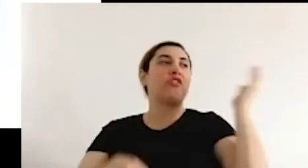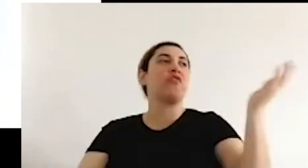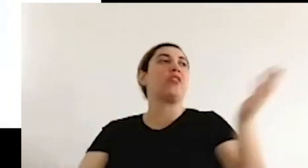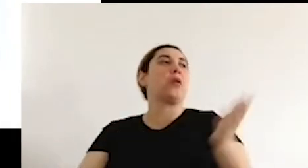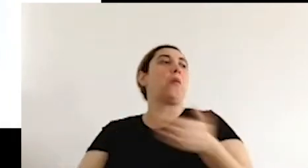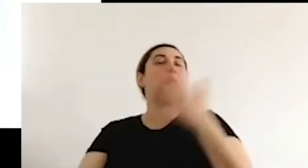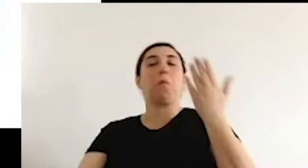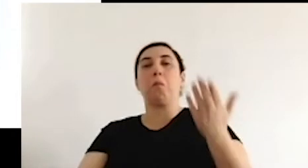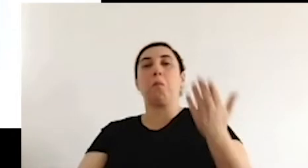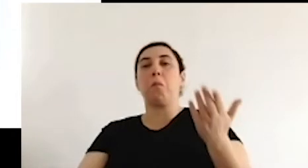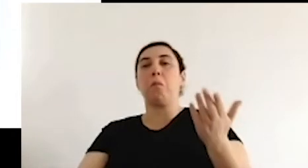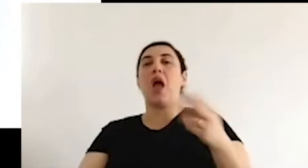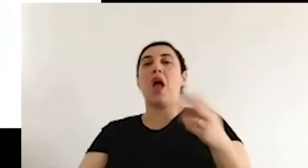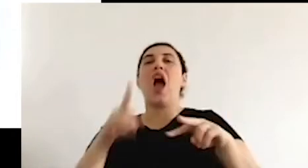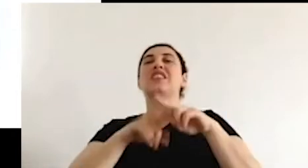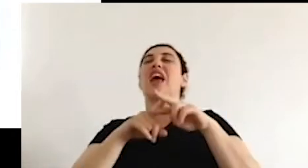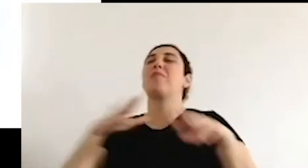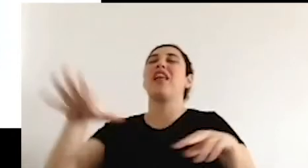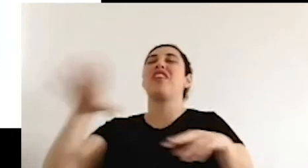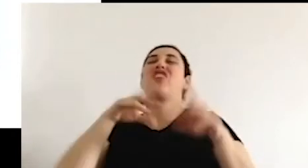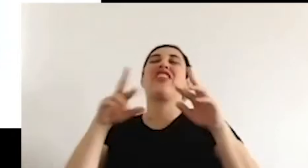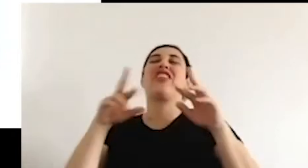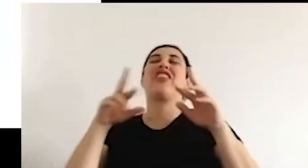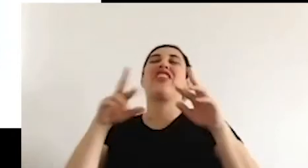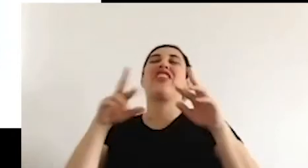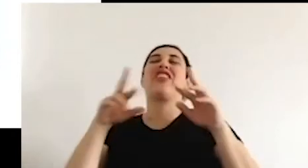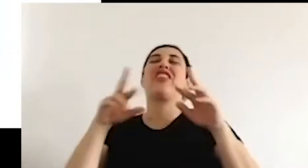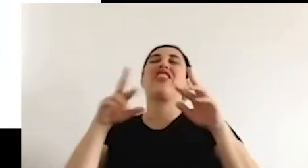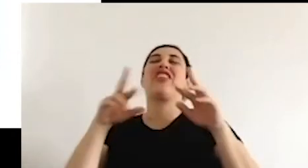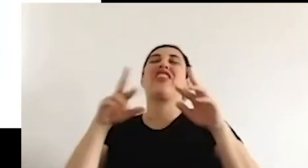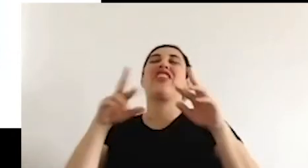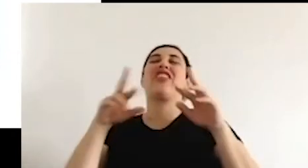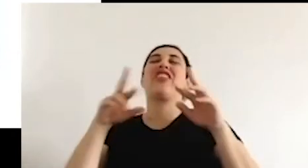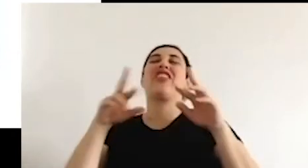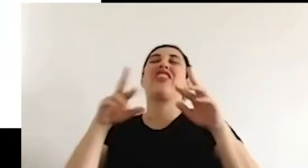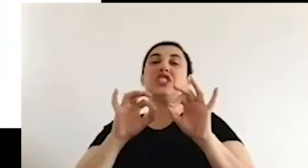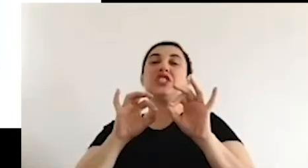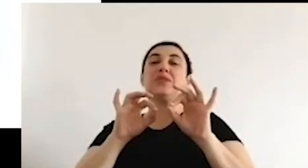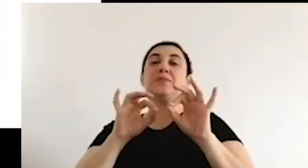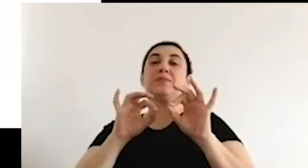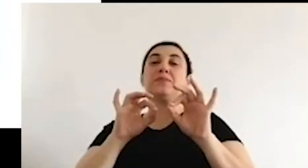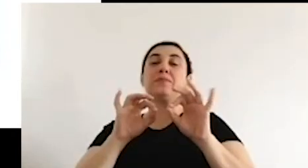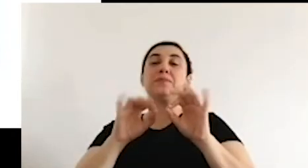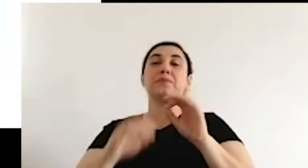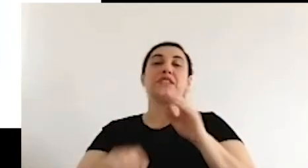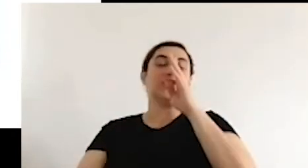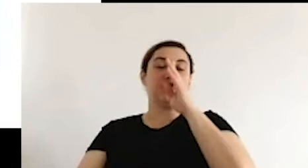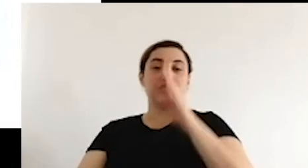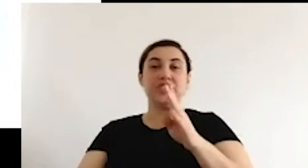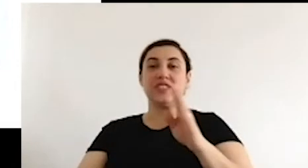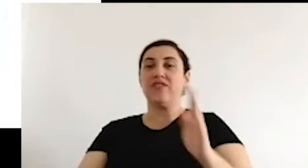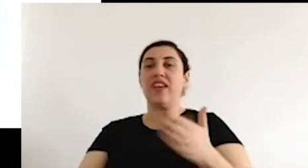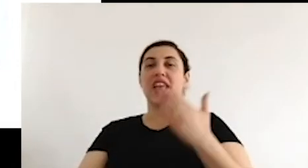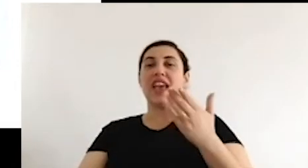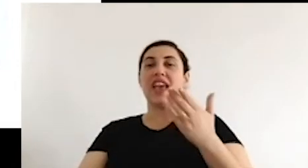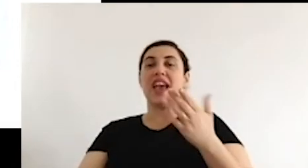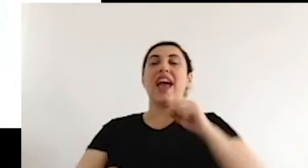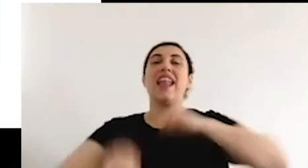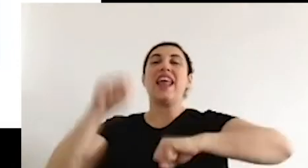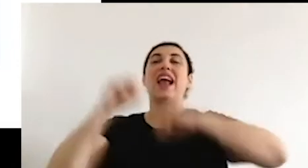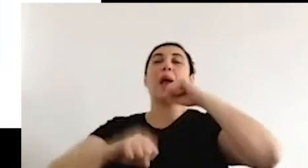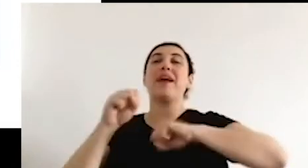or in Azerbaijan, there may be an authoritarianism